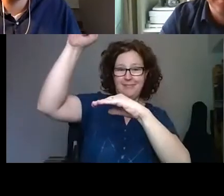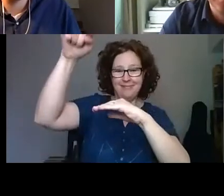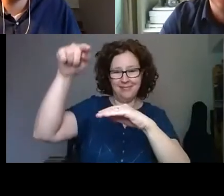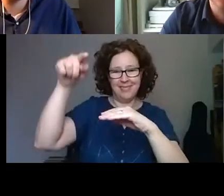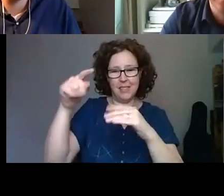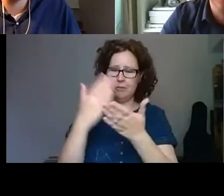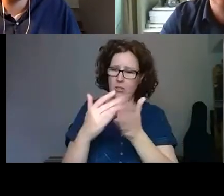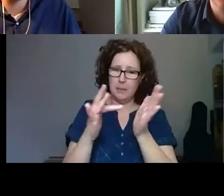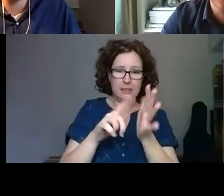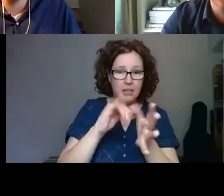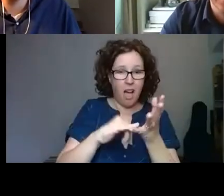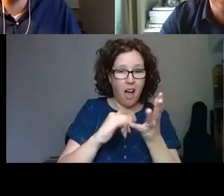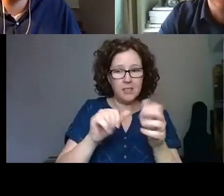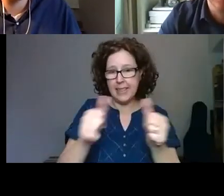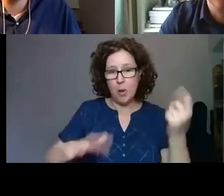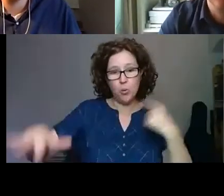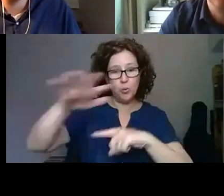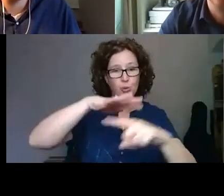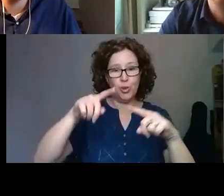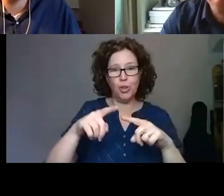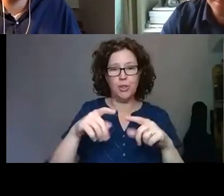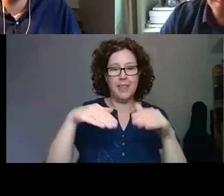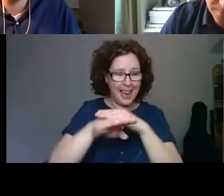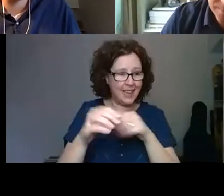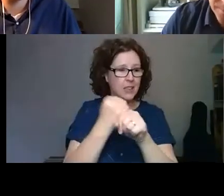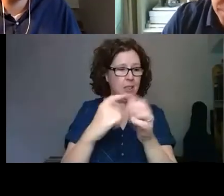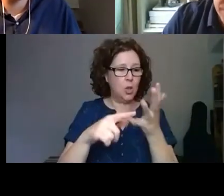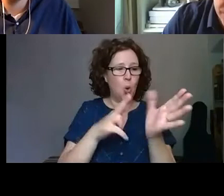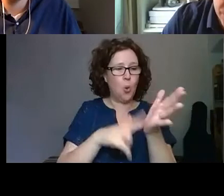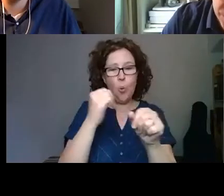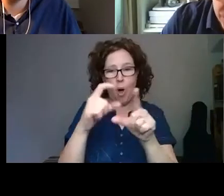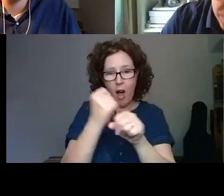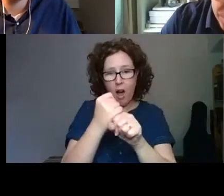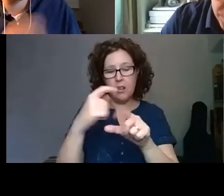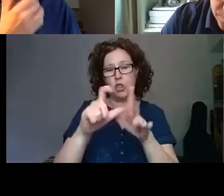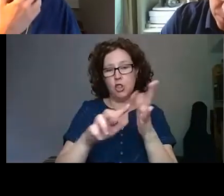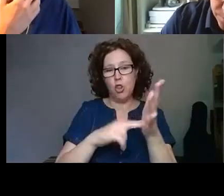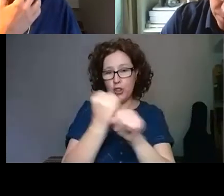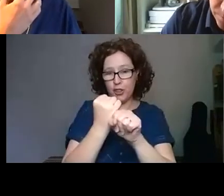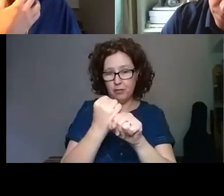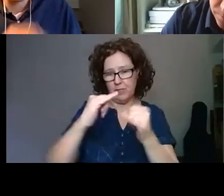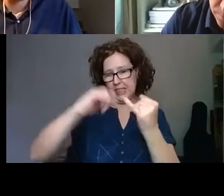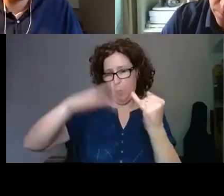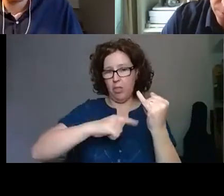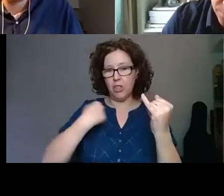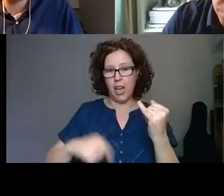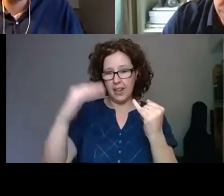class neighborhood in the city of Guangzhou. So our programs are not based on a collection. So we have the